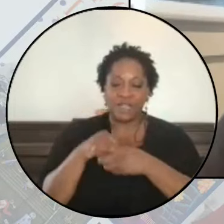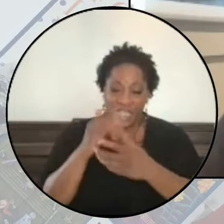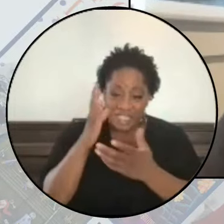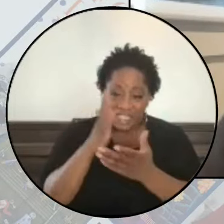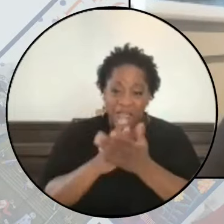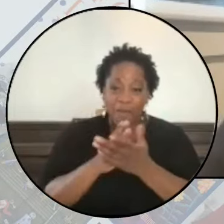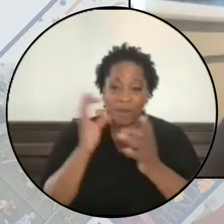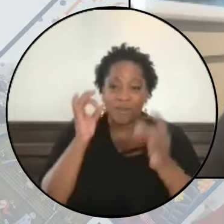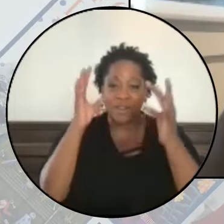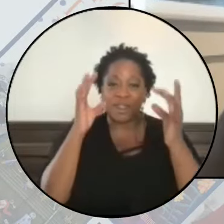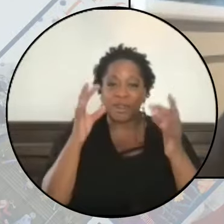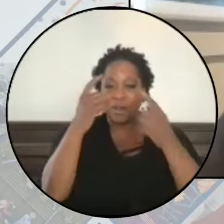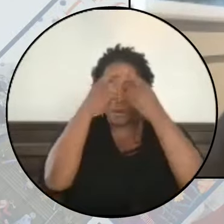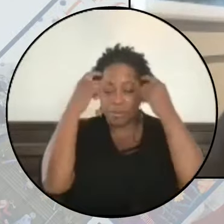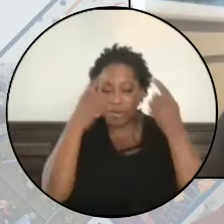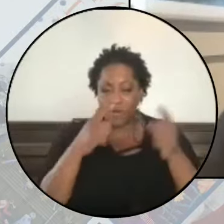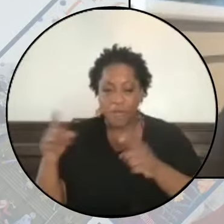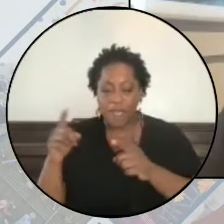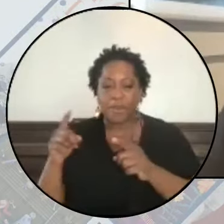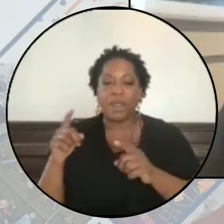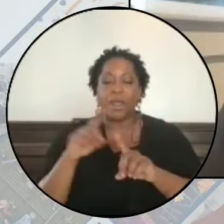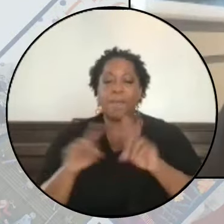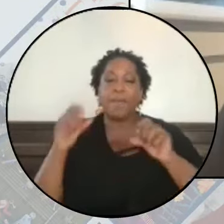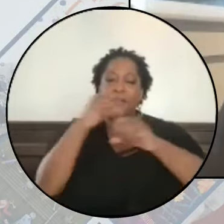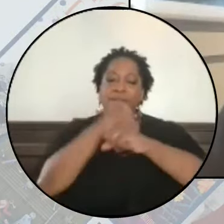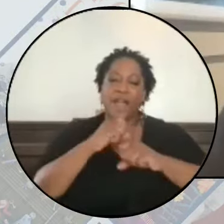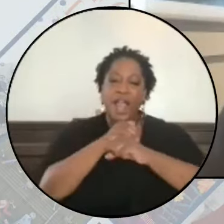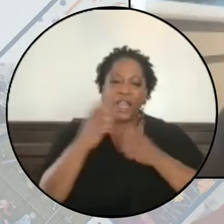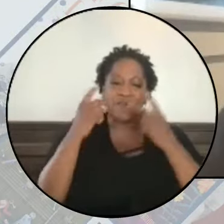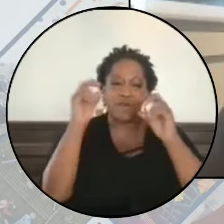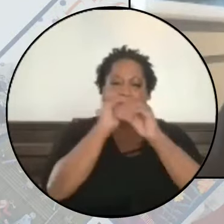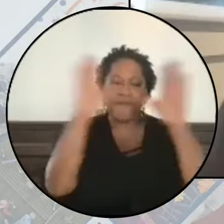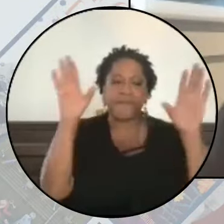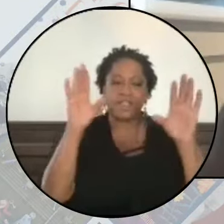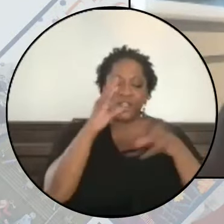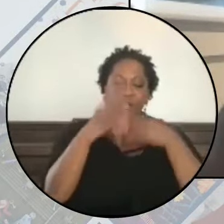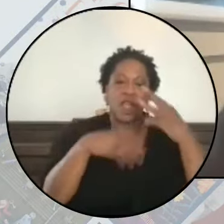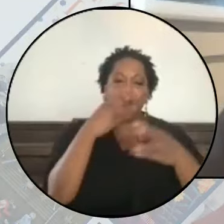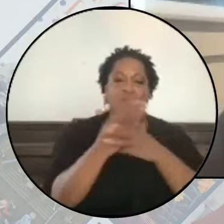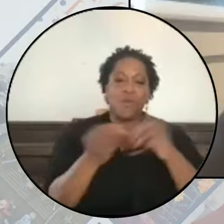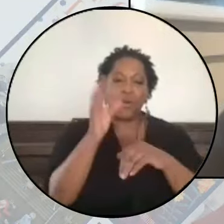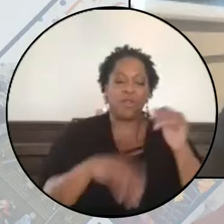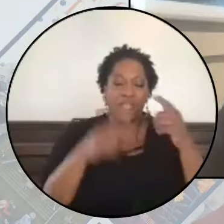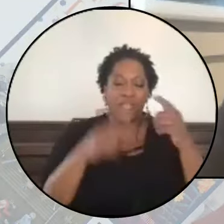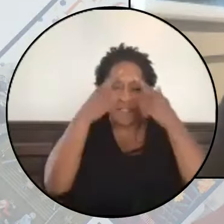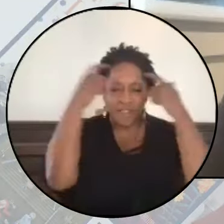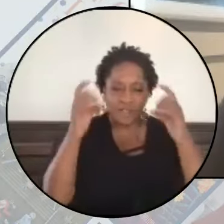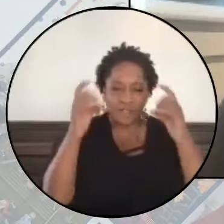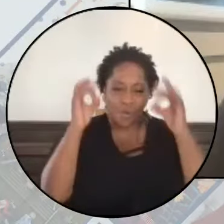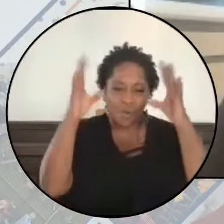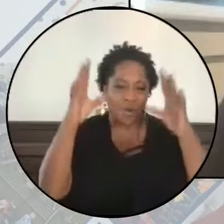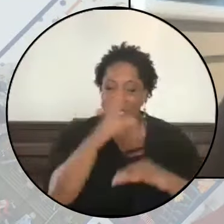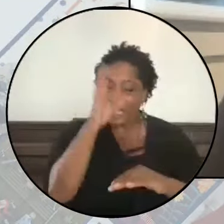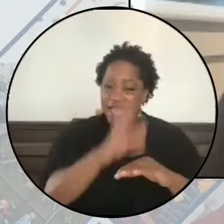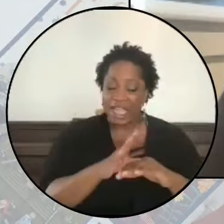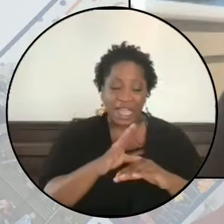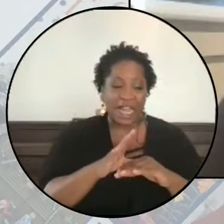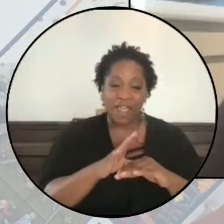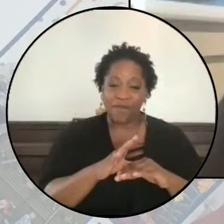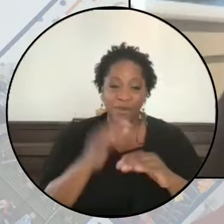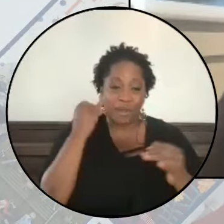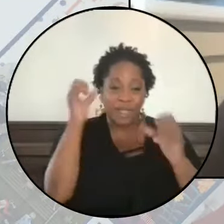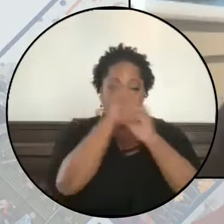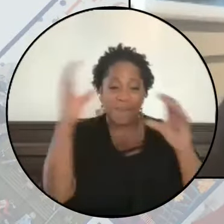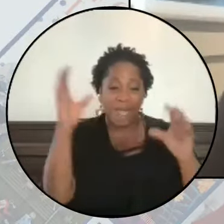stopping the atrocities, but of fighting for a clear vision of a world far beyond these horrors, where they could never be